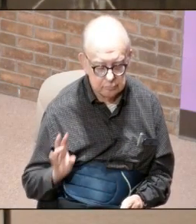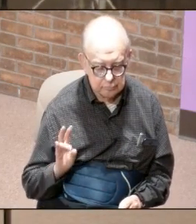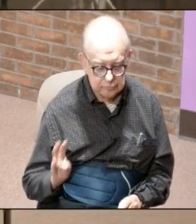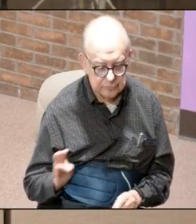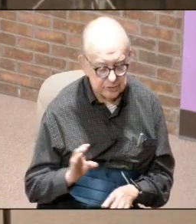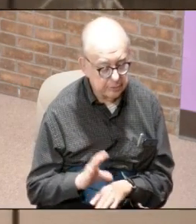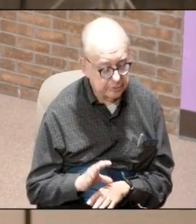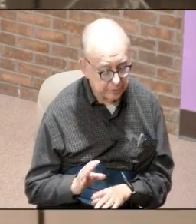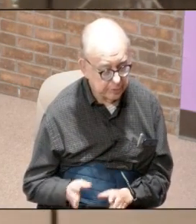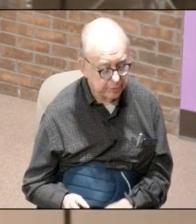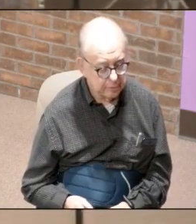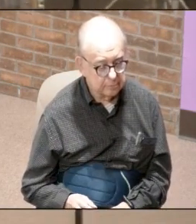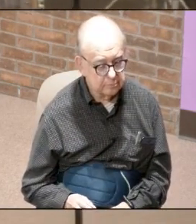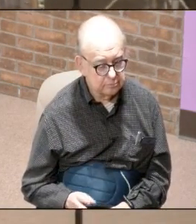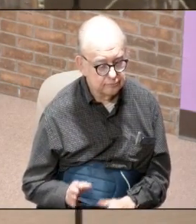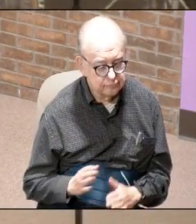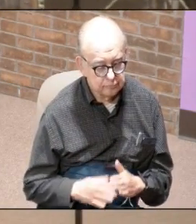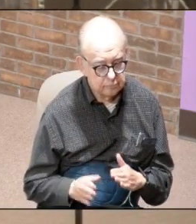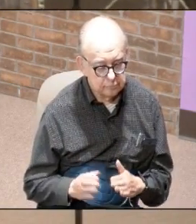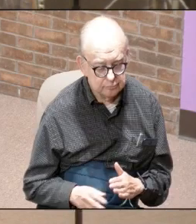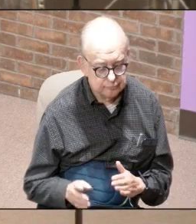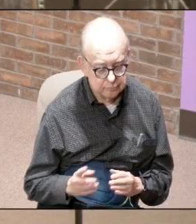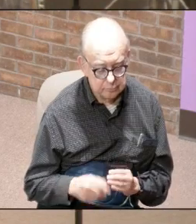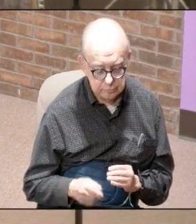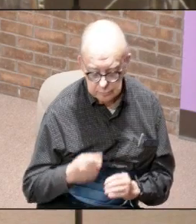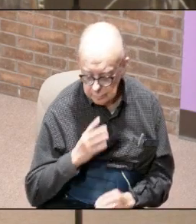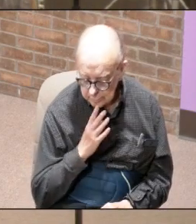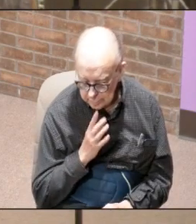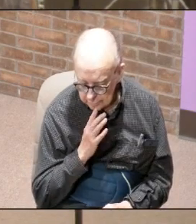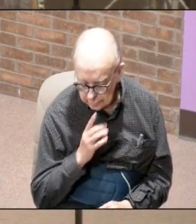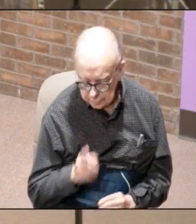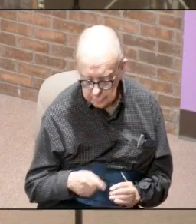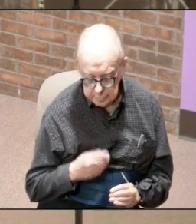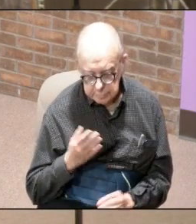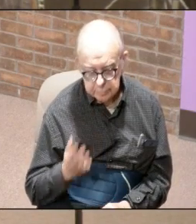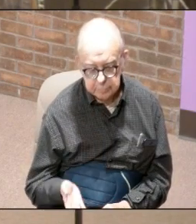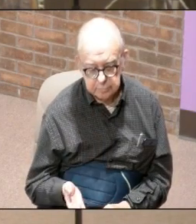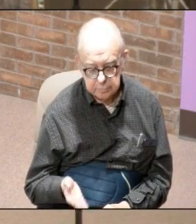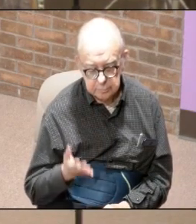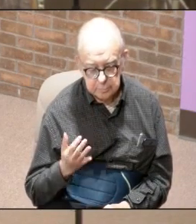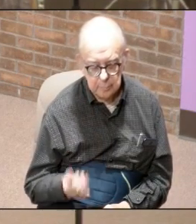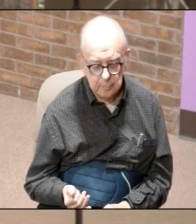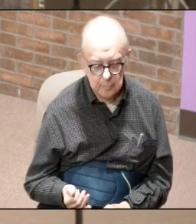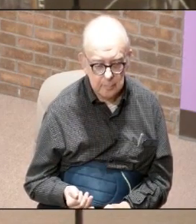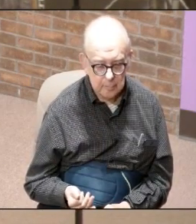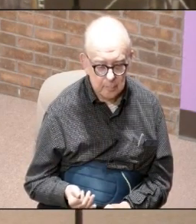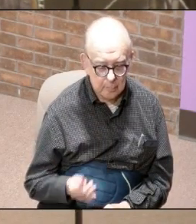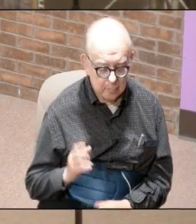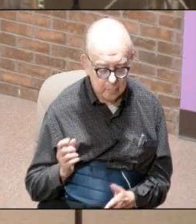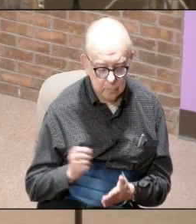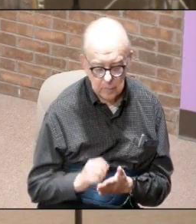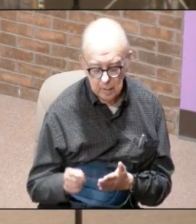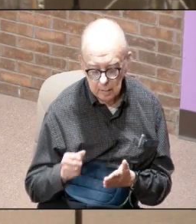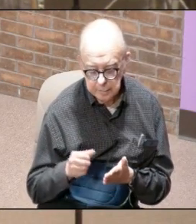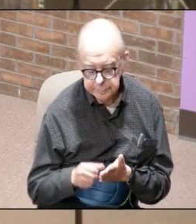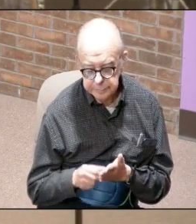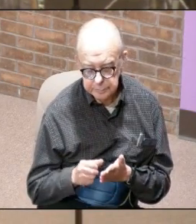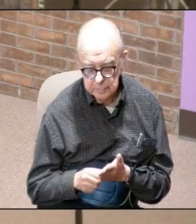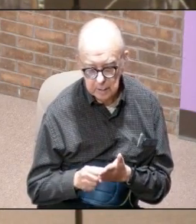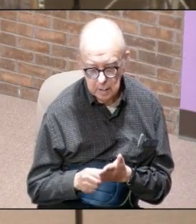seven churches so basically what he's talking to is he's saying here because he's going to write a letter